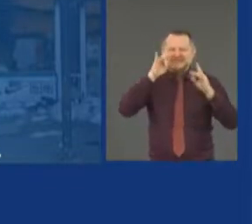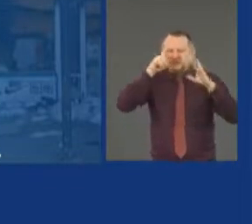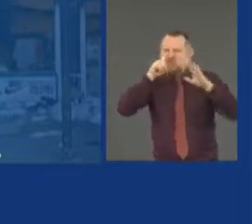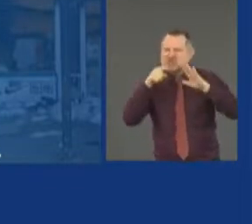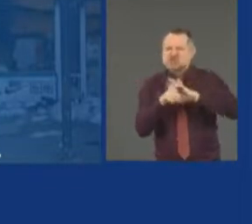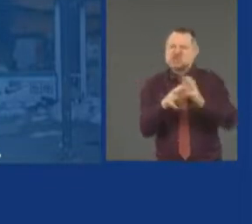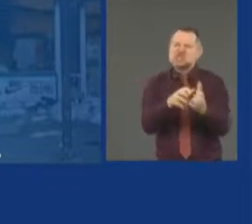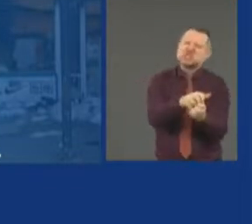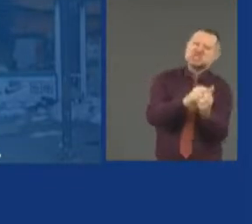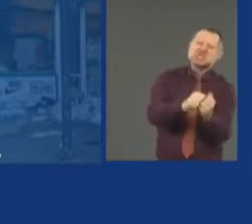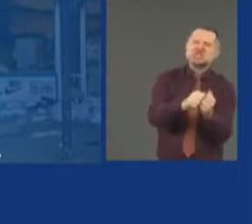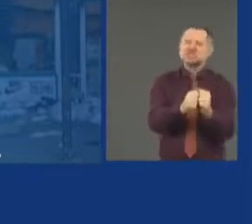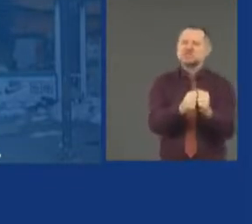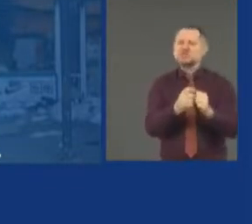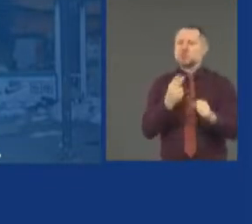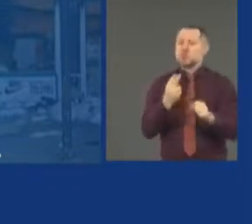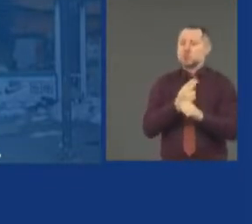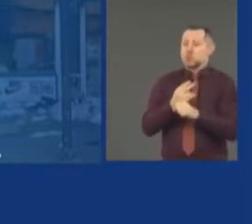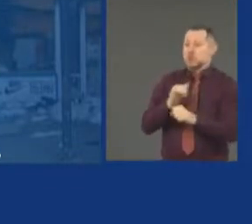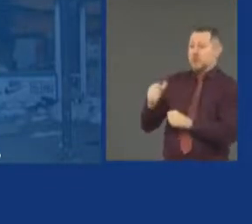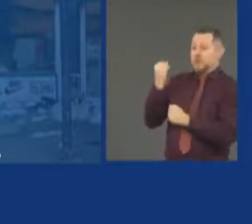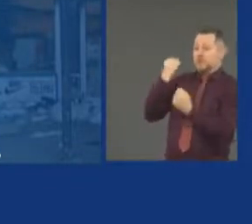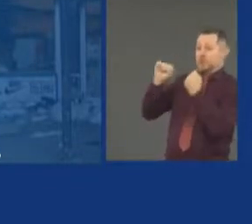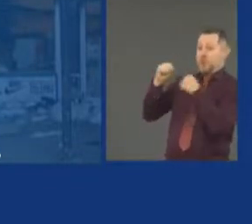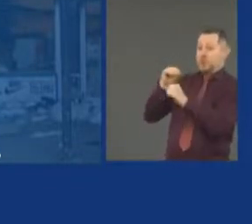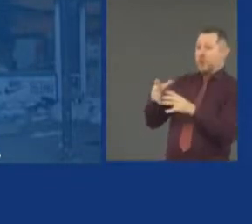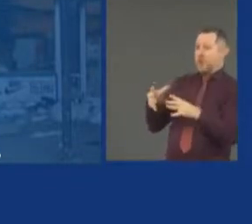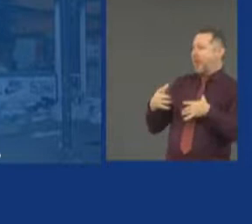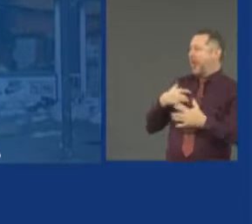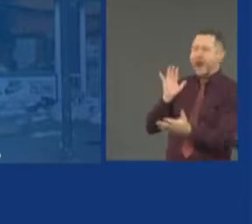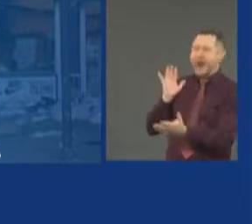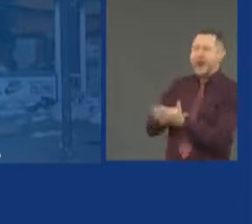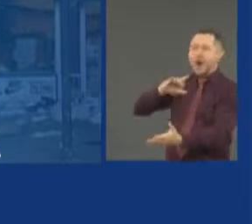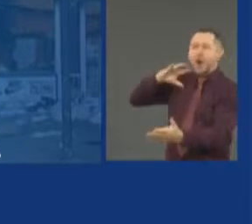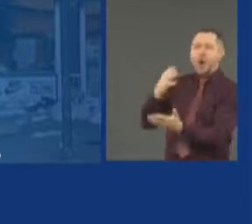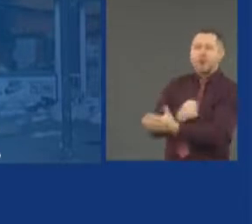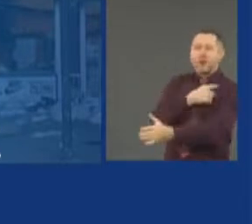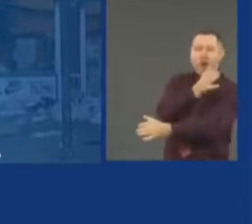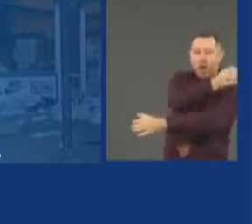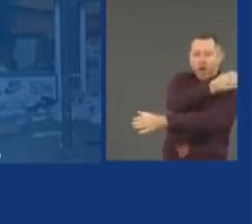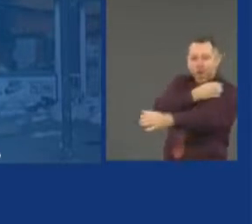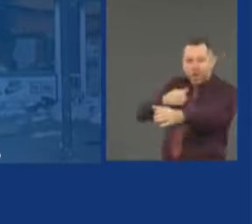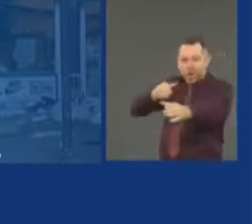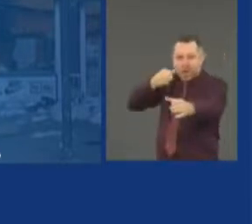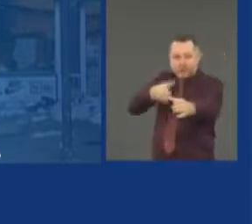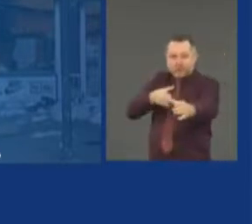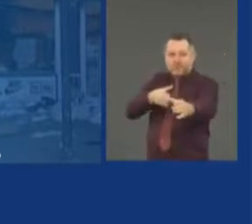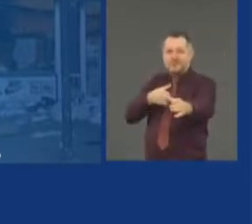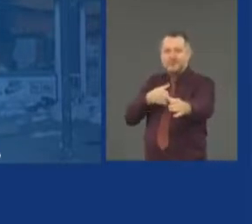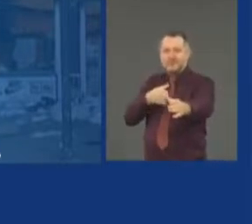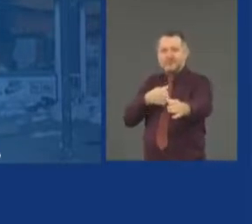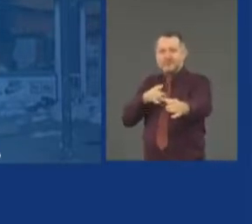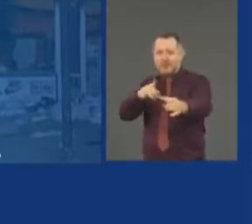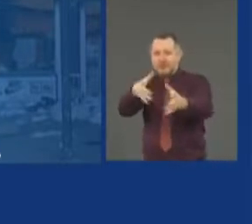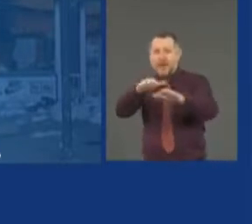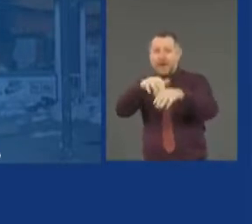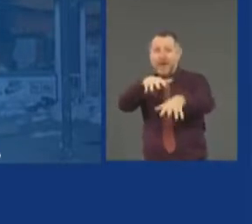purposes and exploiting this movement and moment. Two very different things.